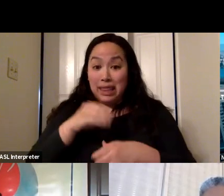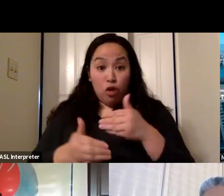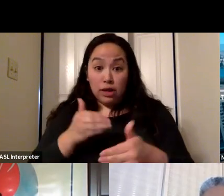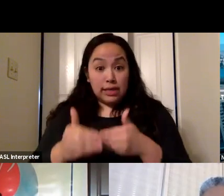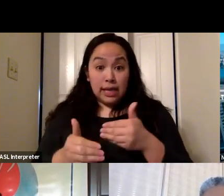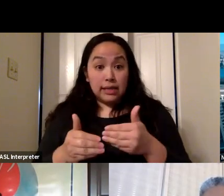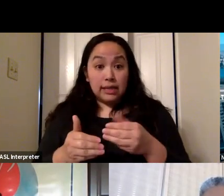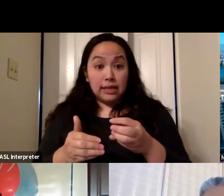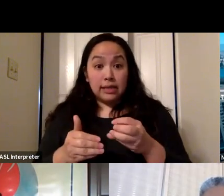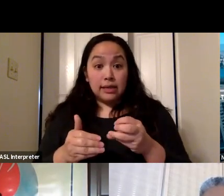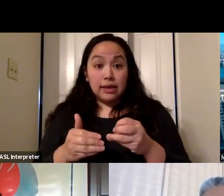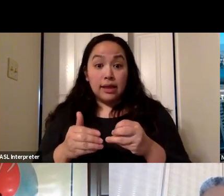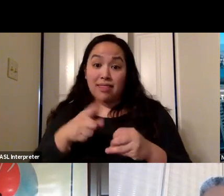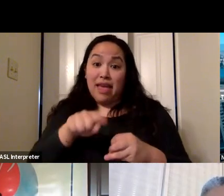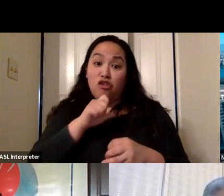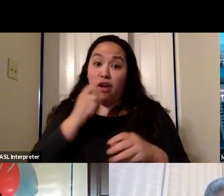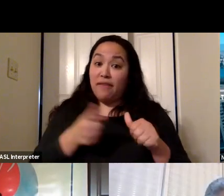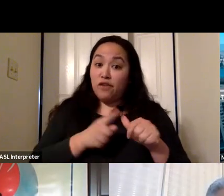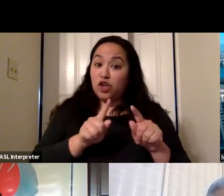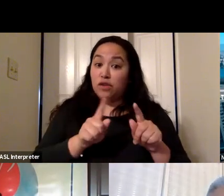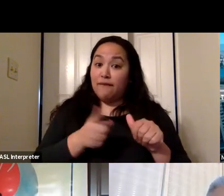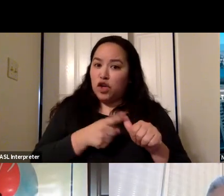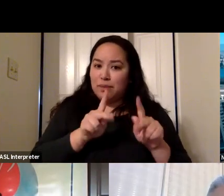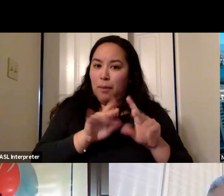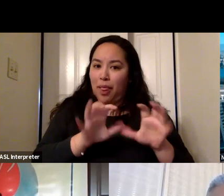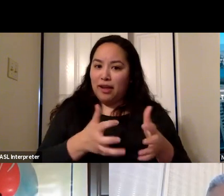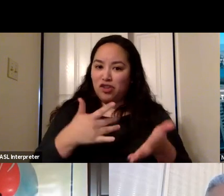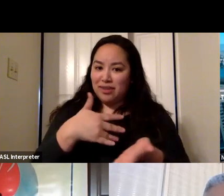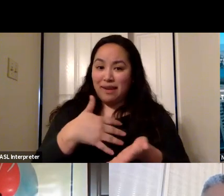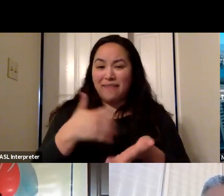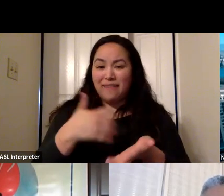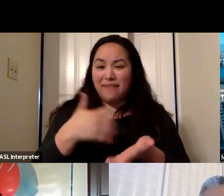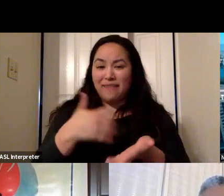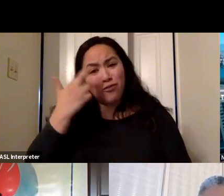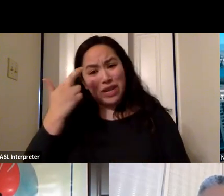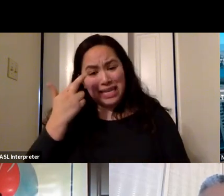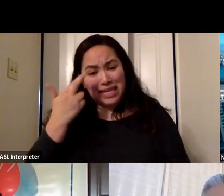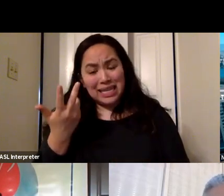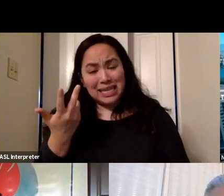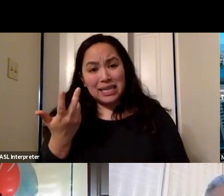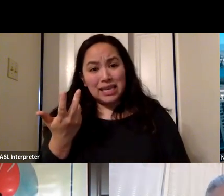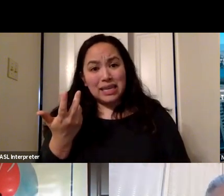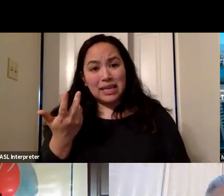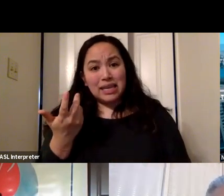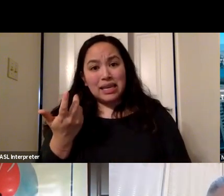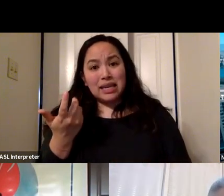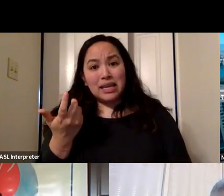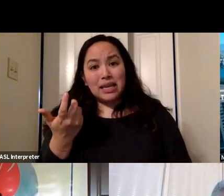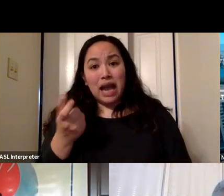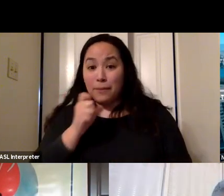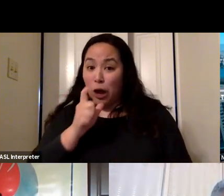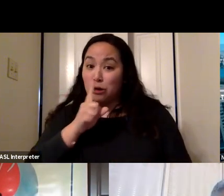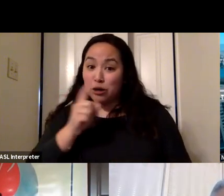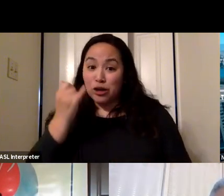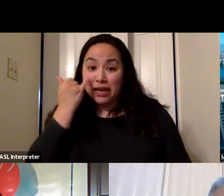population study for for a number of reasons. And I don't know if we'll get a vaccine for